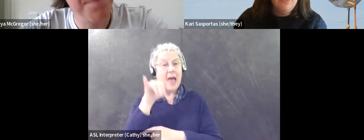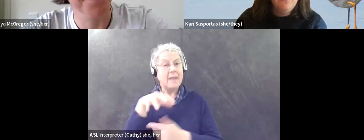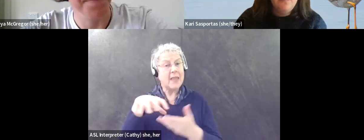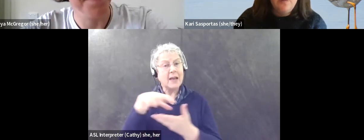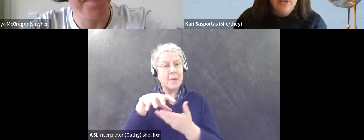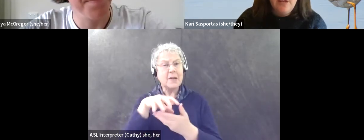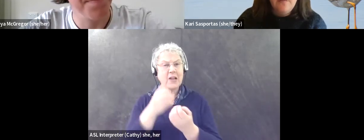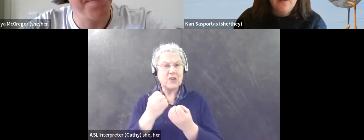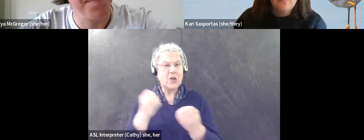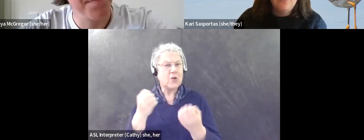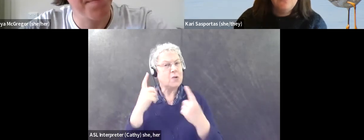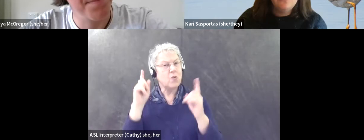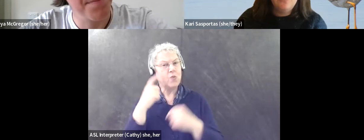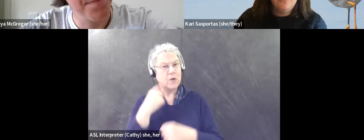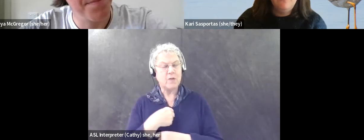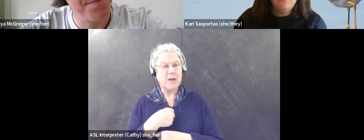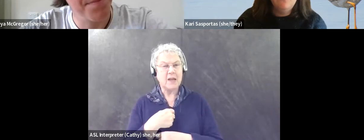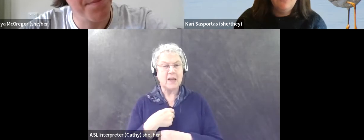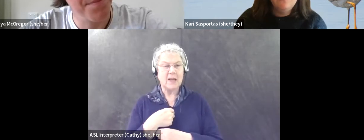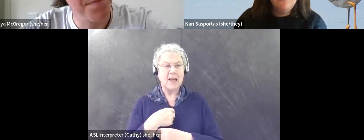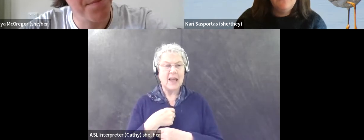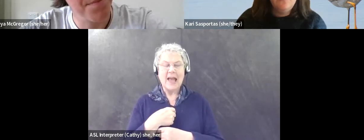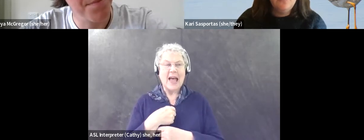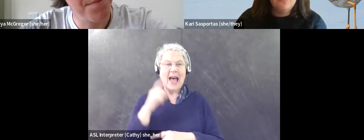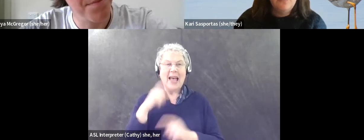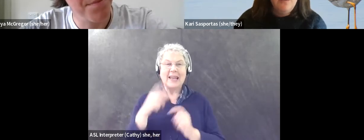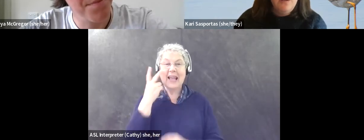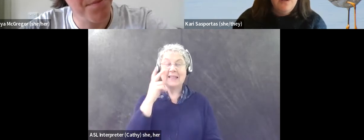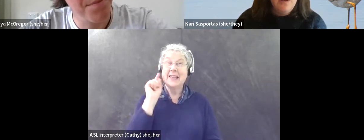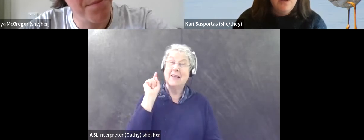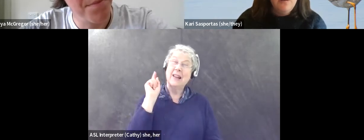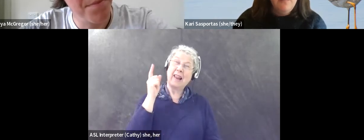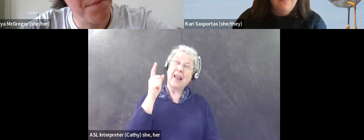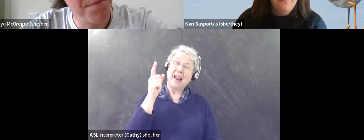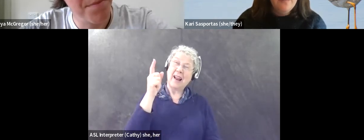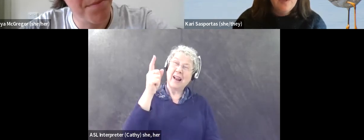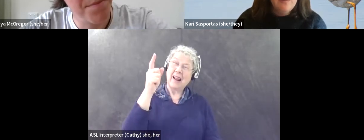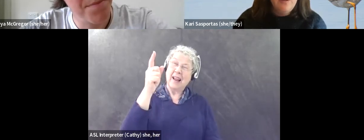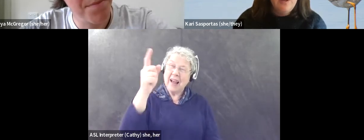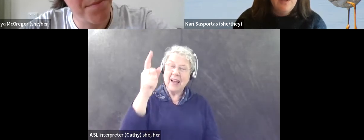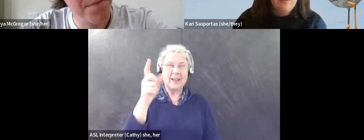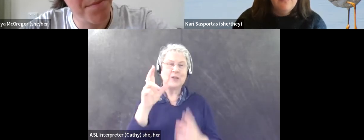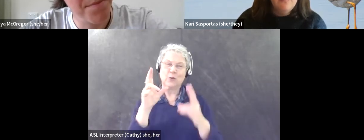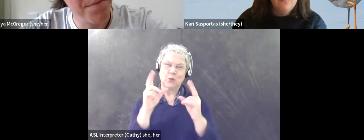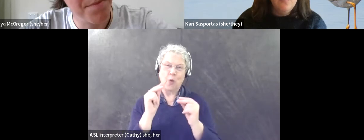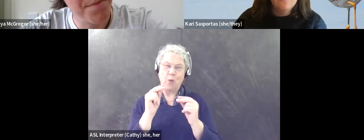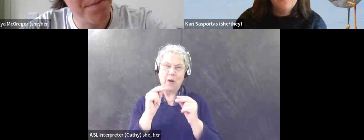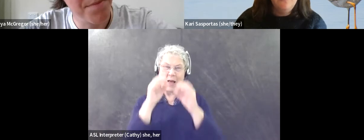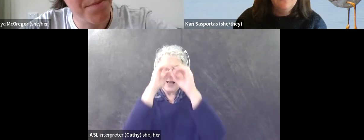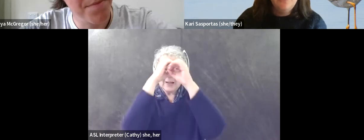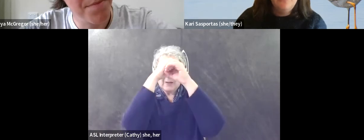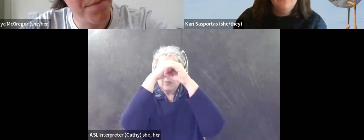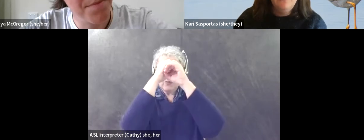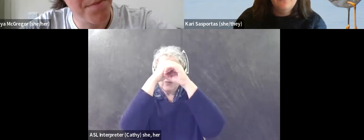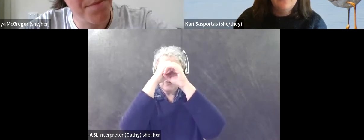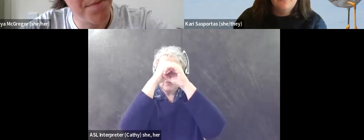me, I don't have the reach, um, I'm realizing for, um, uh, birds in